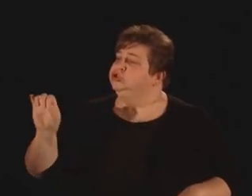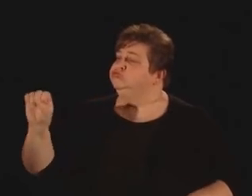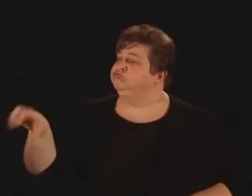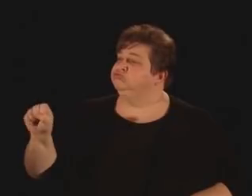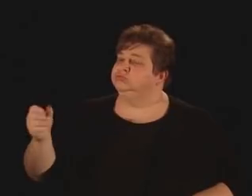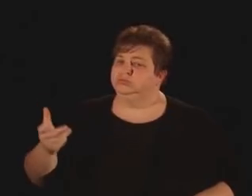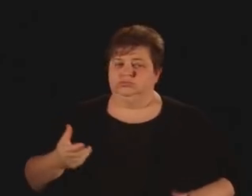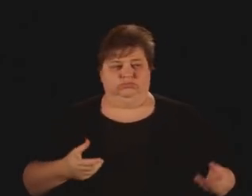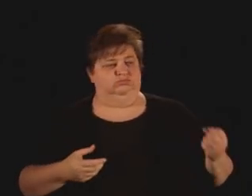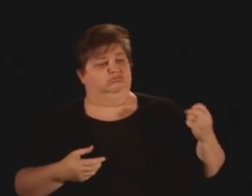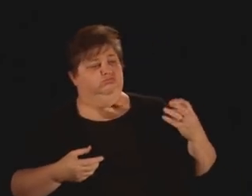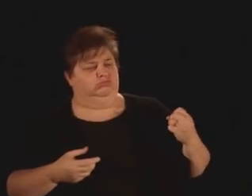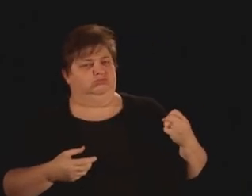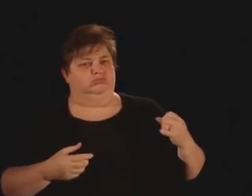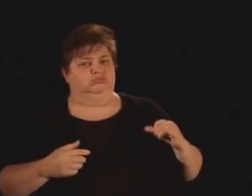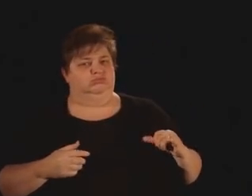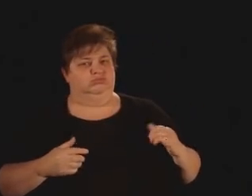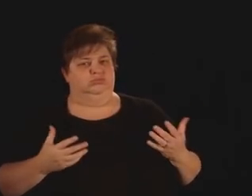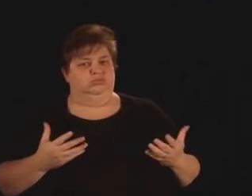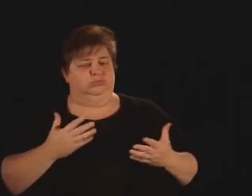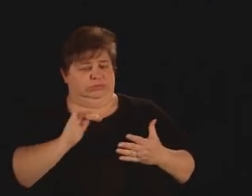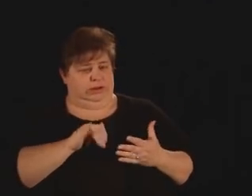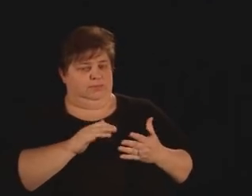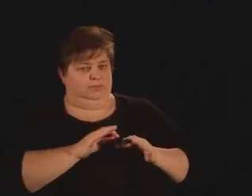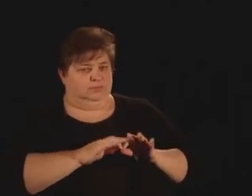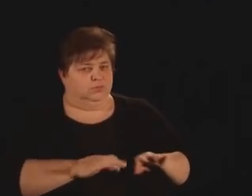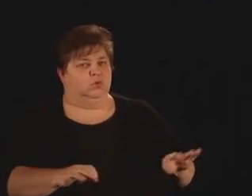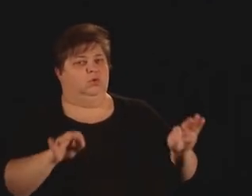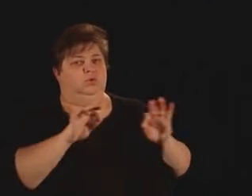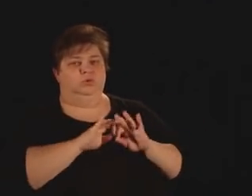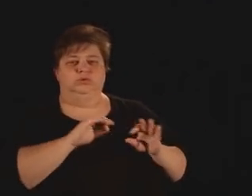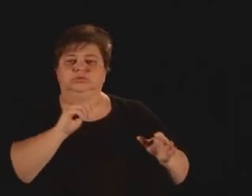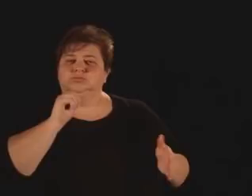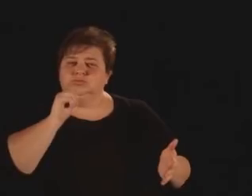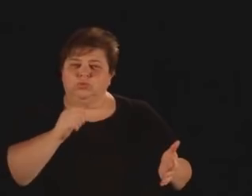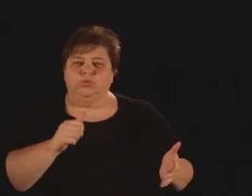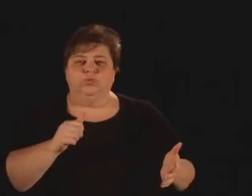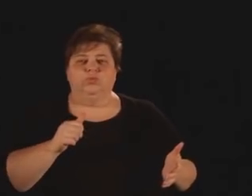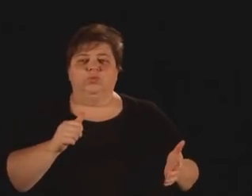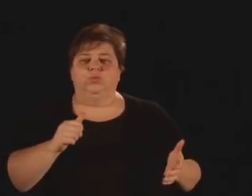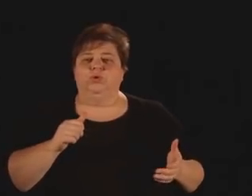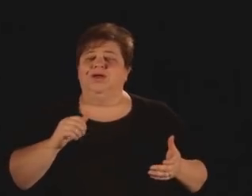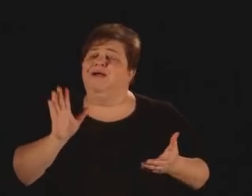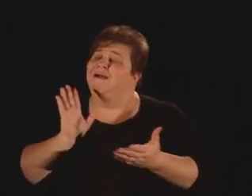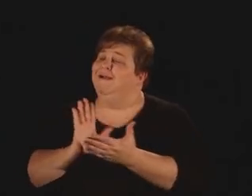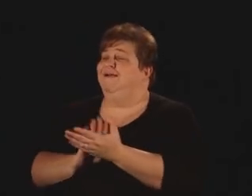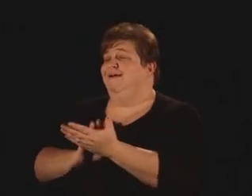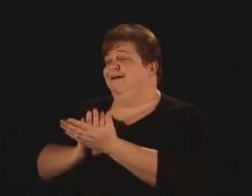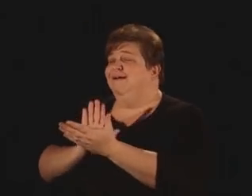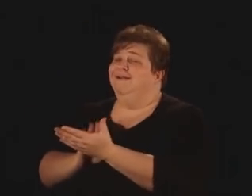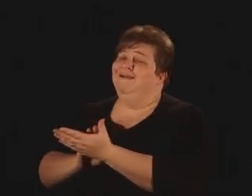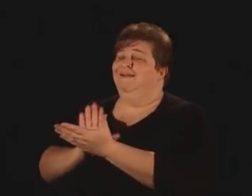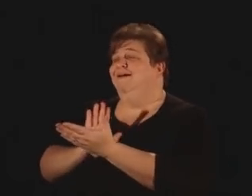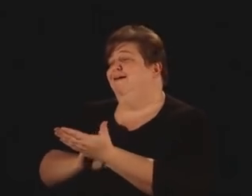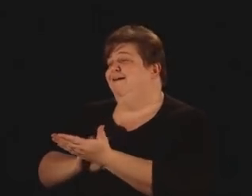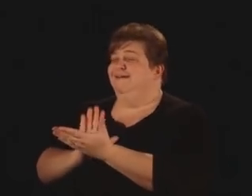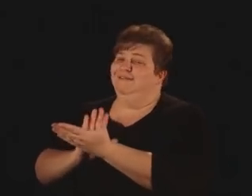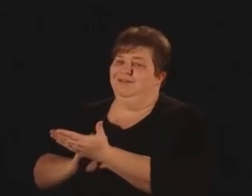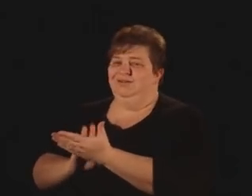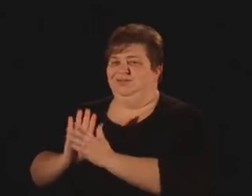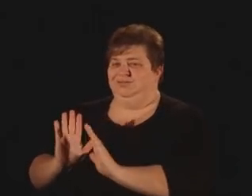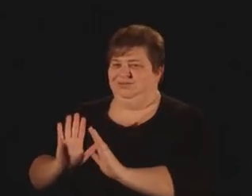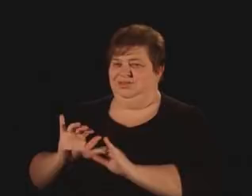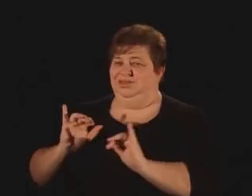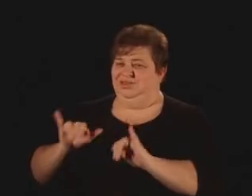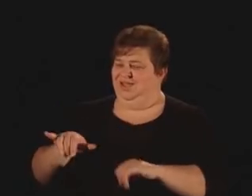have blue eyes. Now, this part is important. You're not giving praise. Praise can